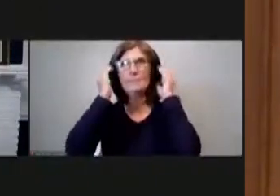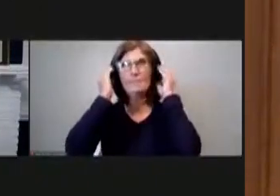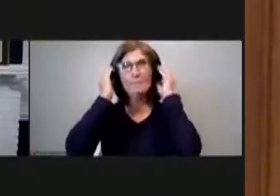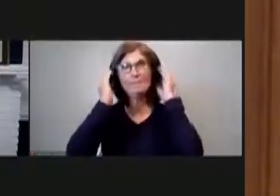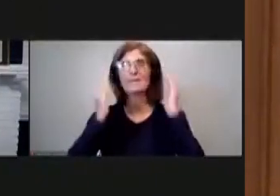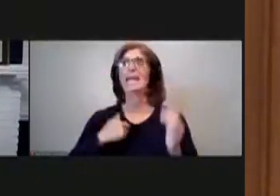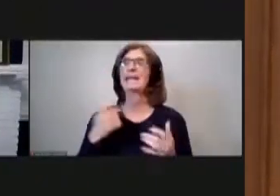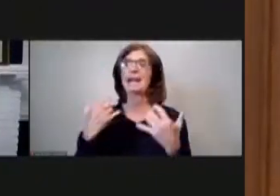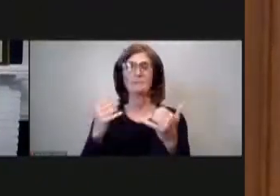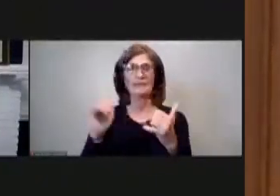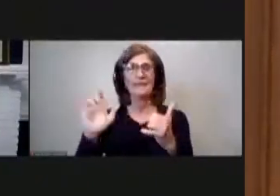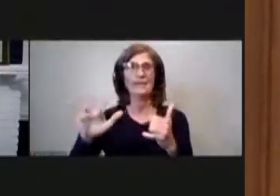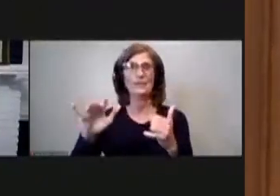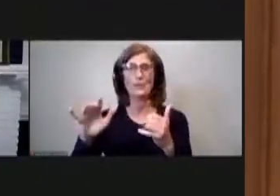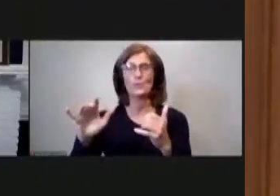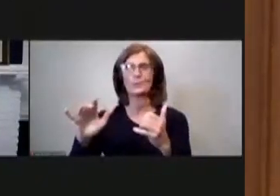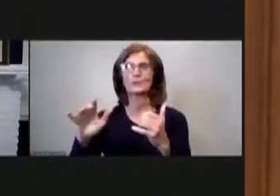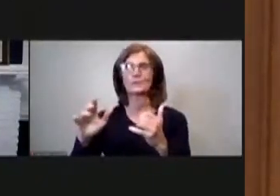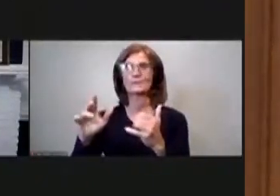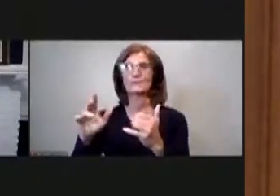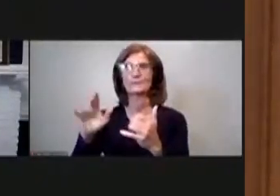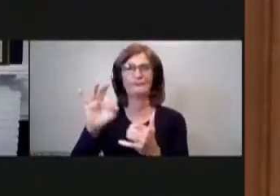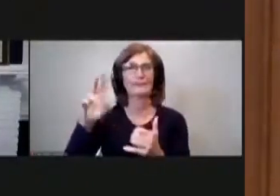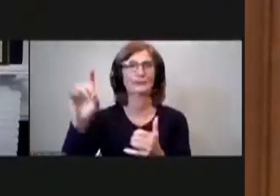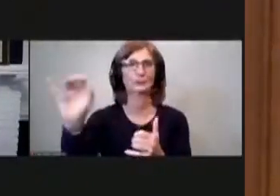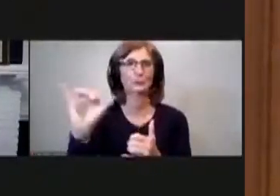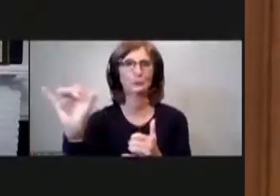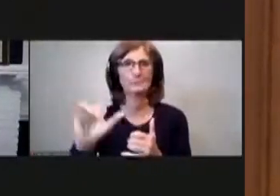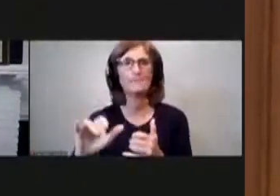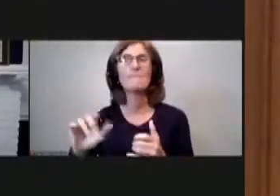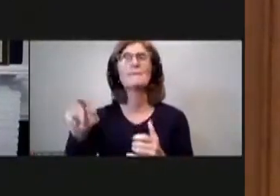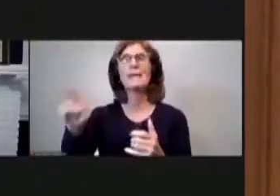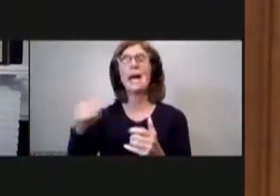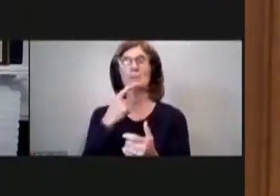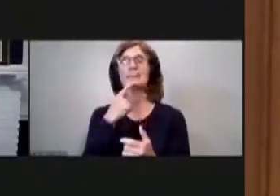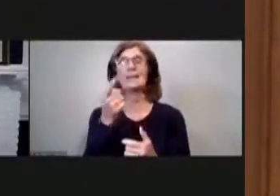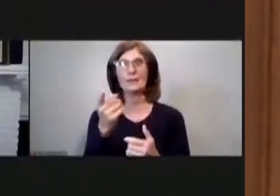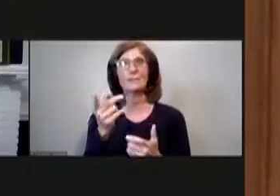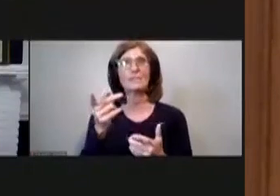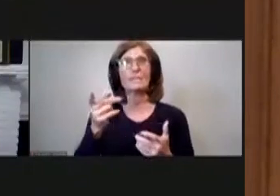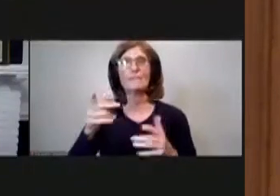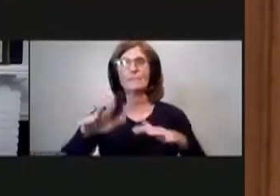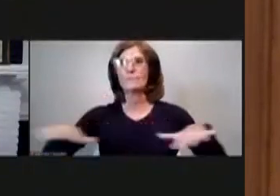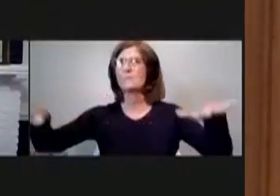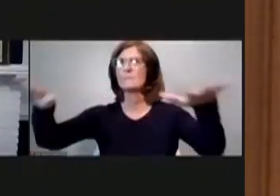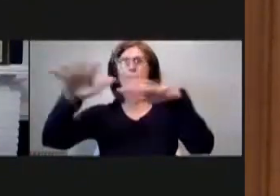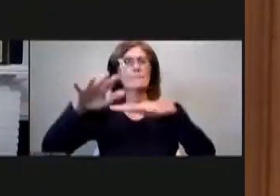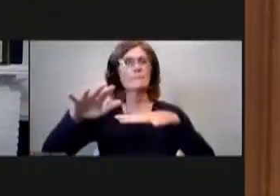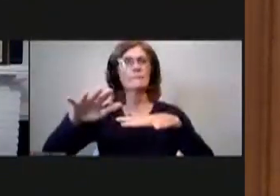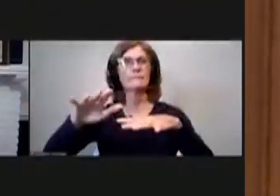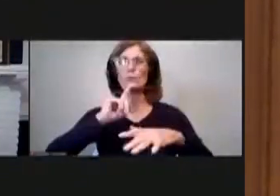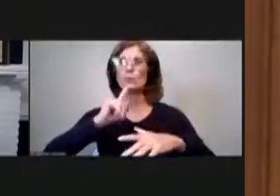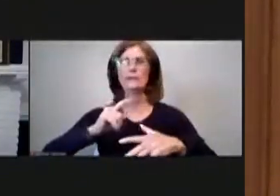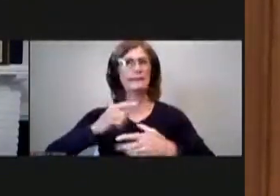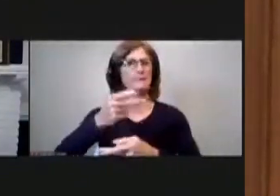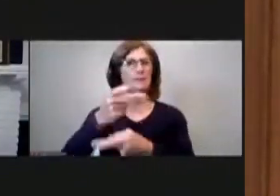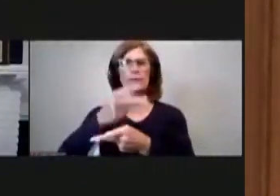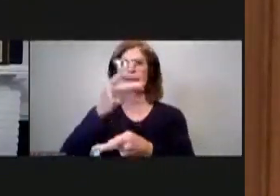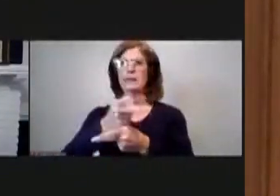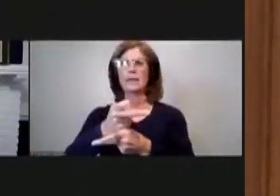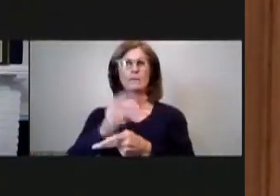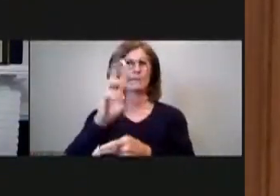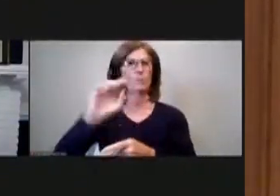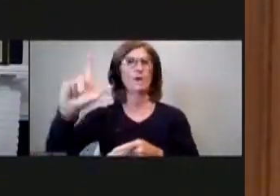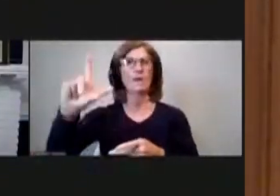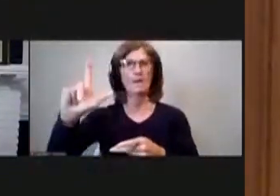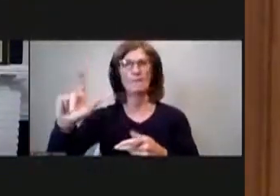played on these fields this year actually i will say this director um they do a very good job at taking care of the fields and i love the